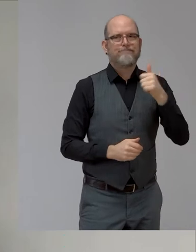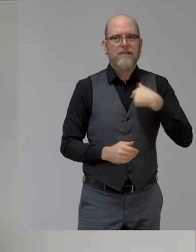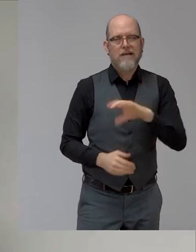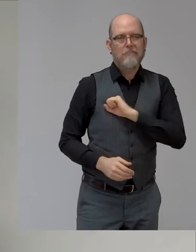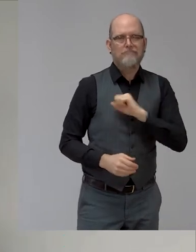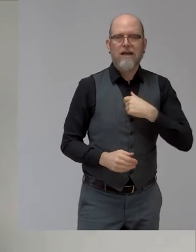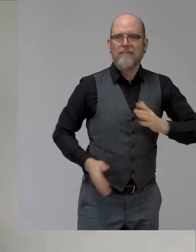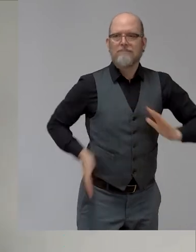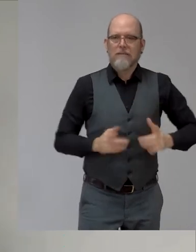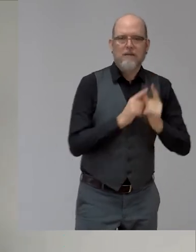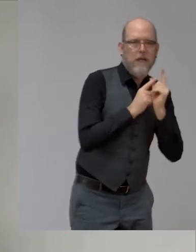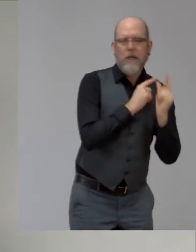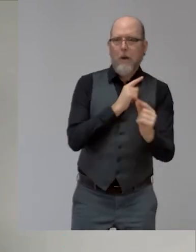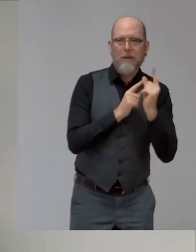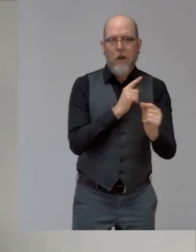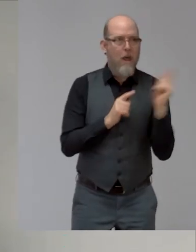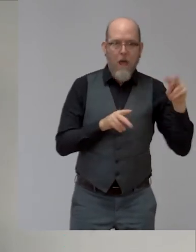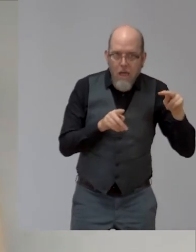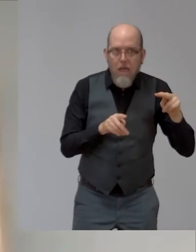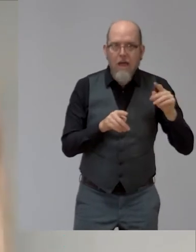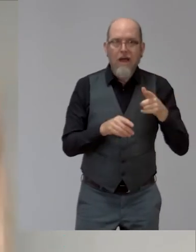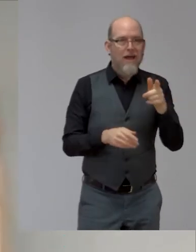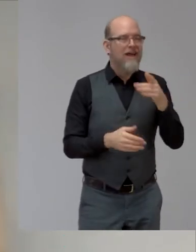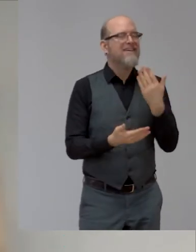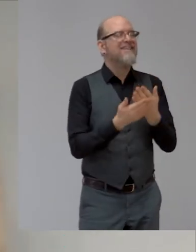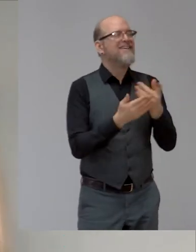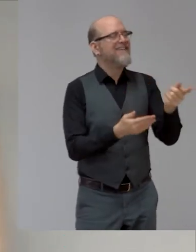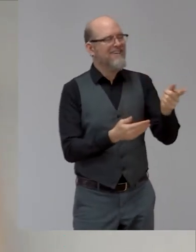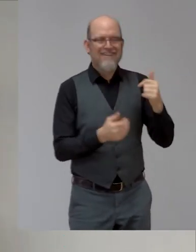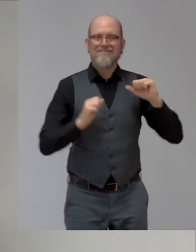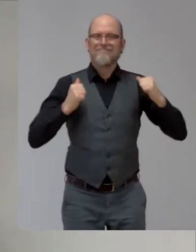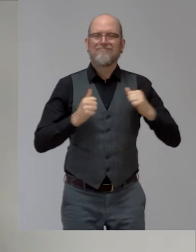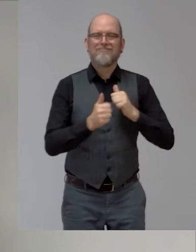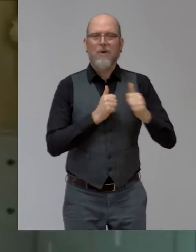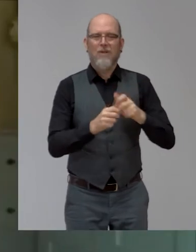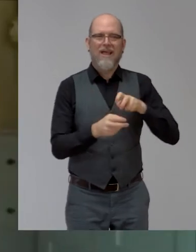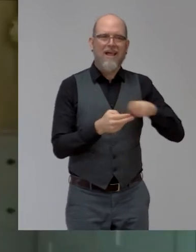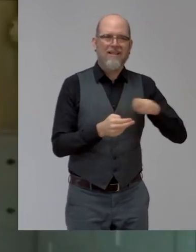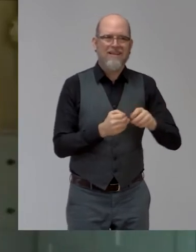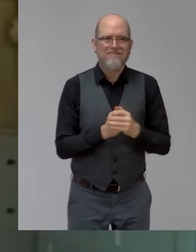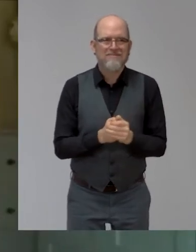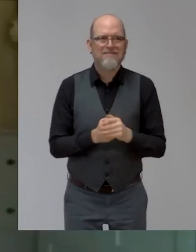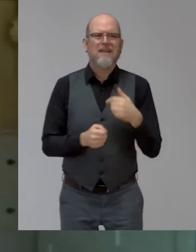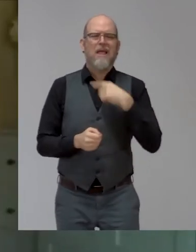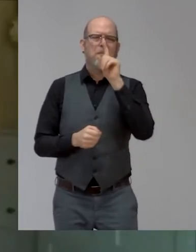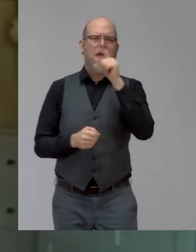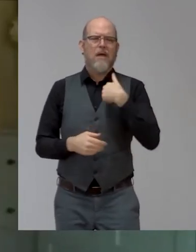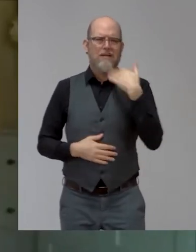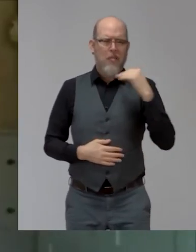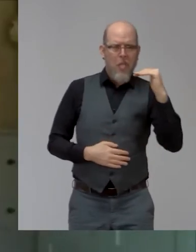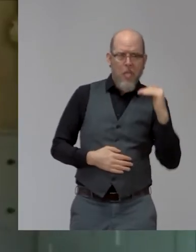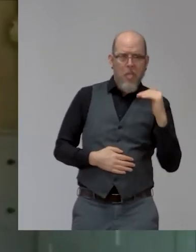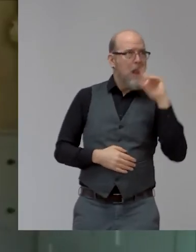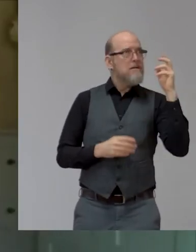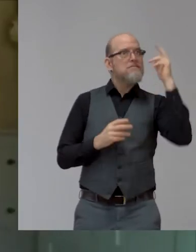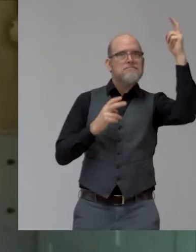interesting. Cause that's where your gym stuff came from. Right. So you're kind of feeling always the fact that you should be a psychologist. Yeah. Yes.